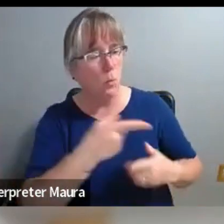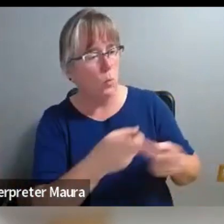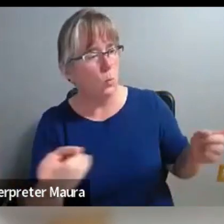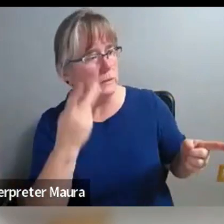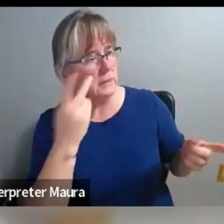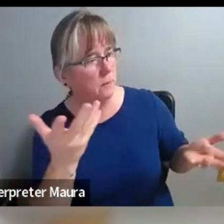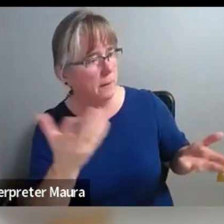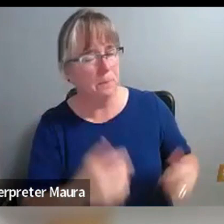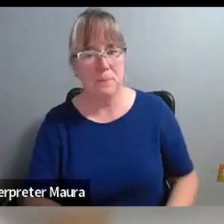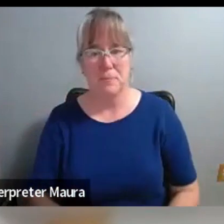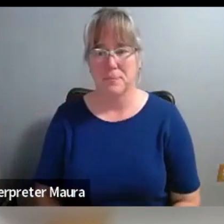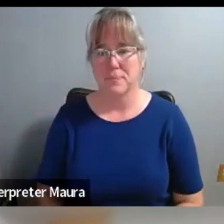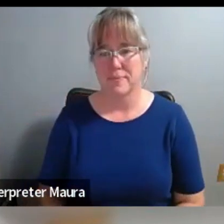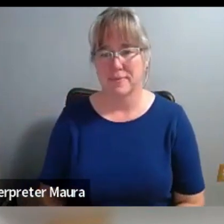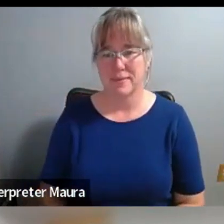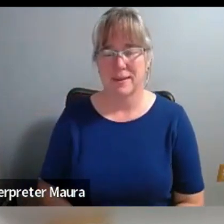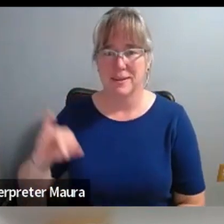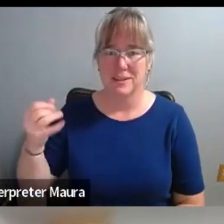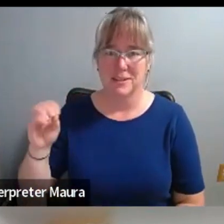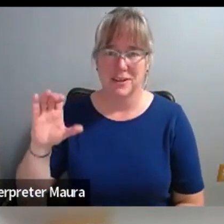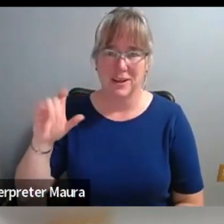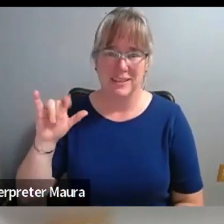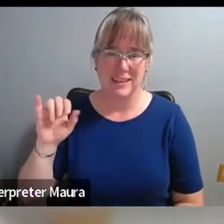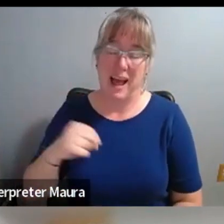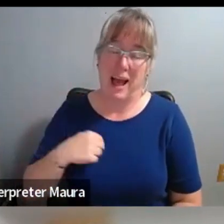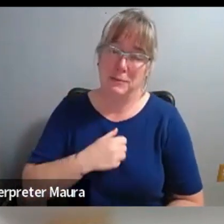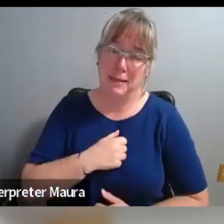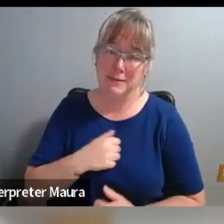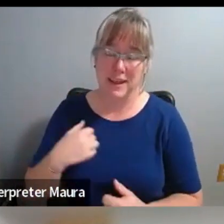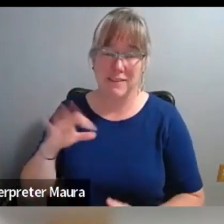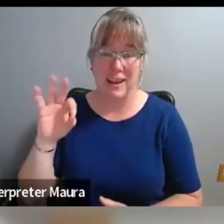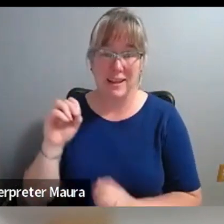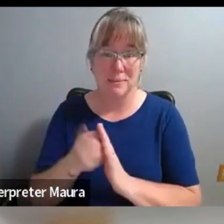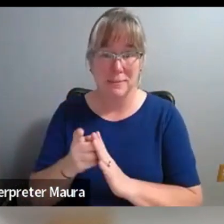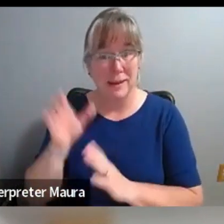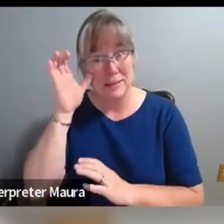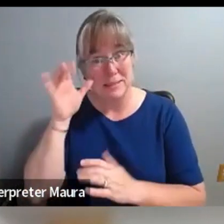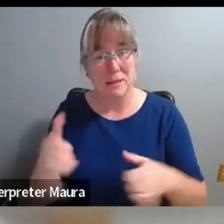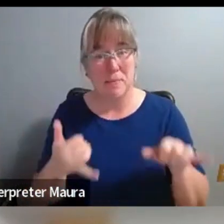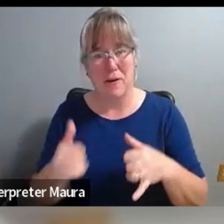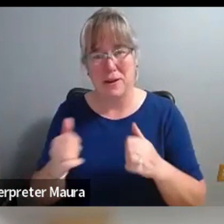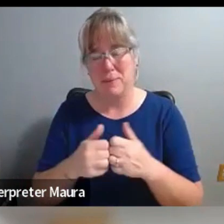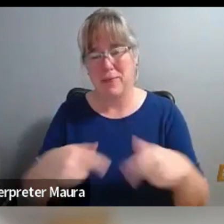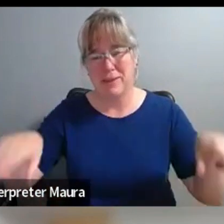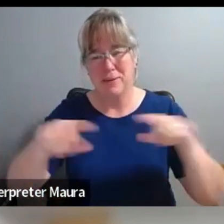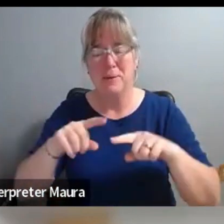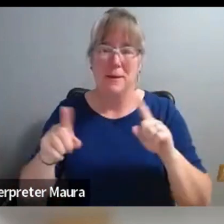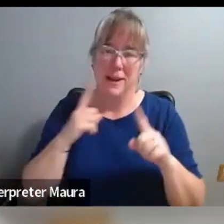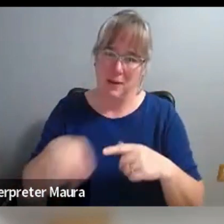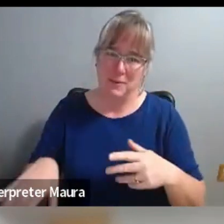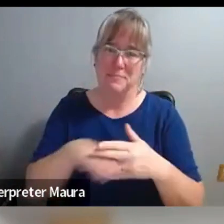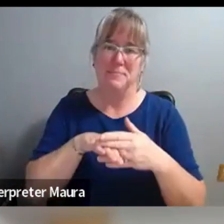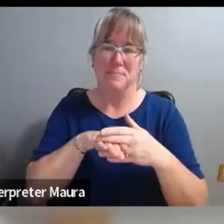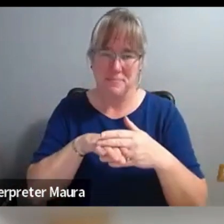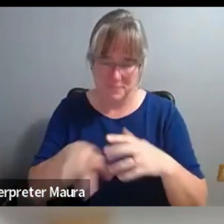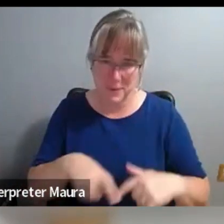So as much as I'd love to have a 90-minute listening party with you all, we'll call that a day on the audio from the podcast, but I just